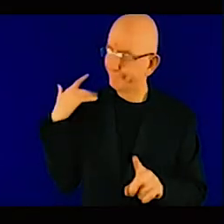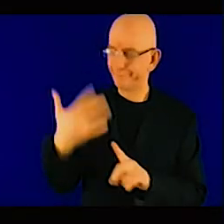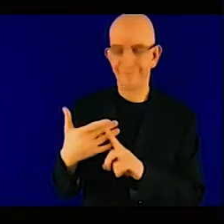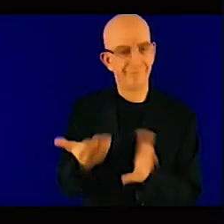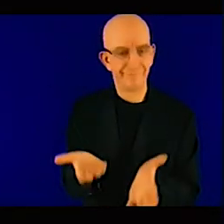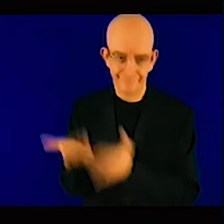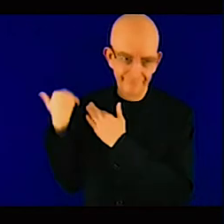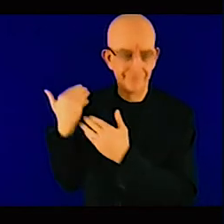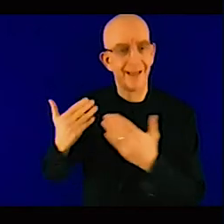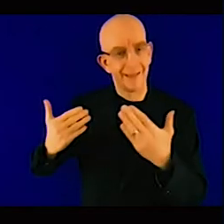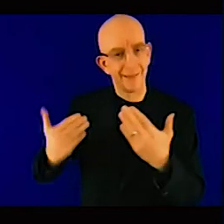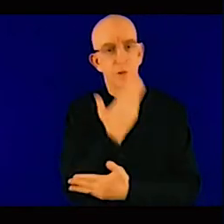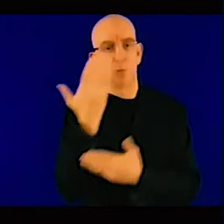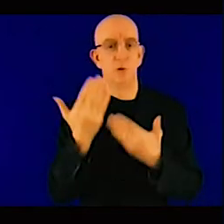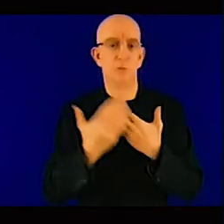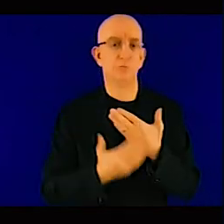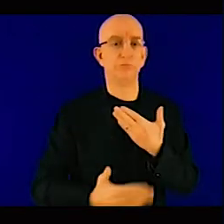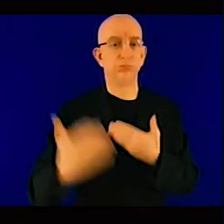countries